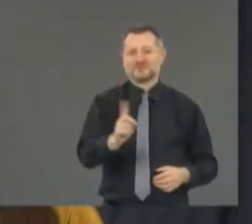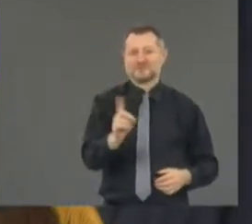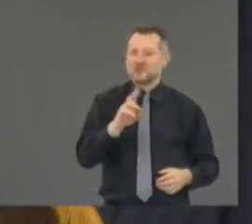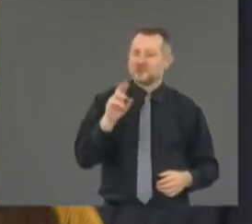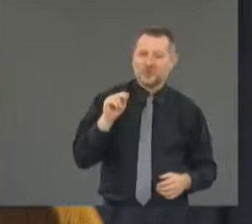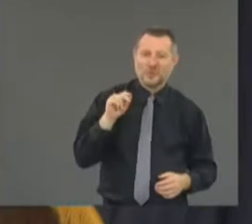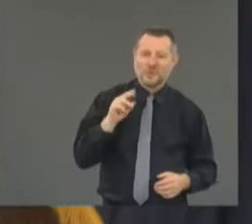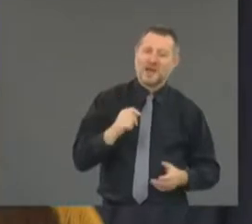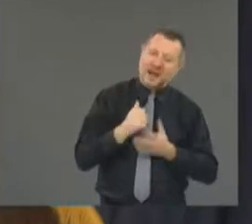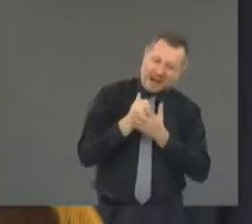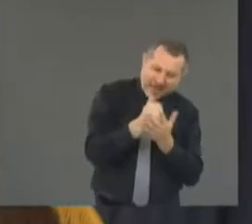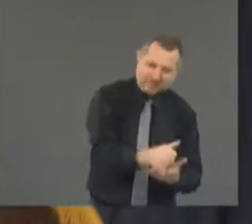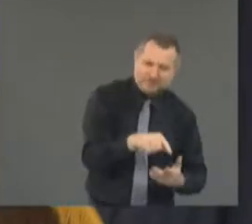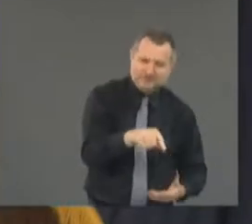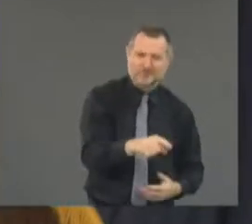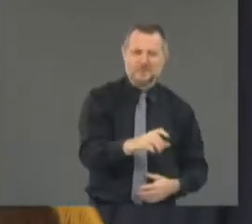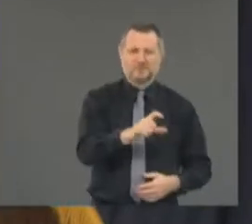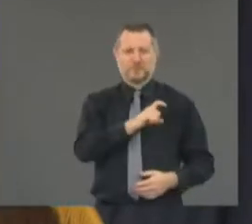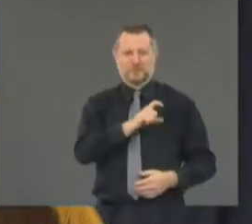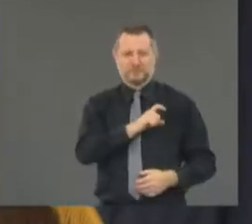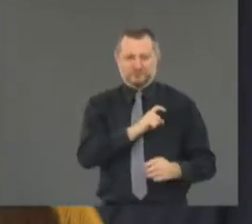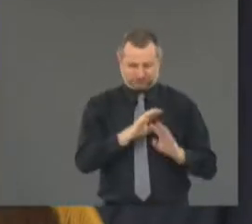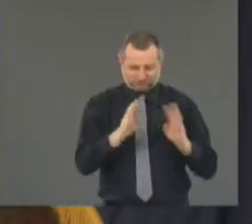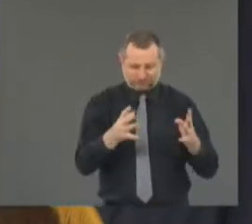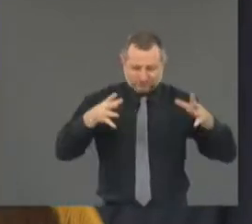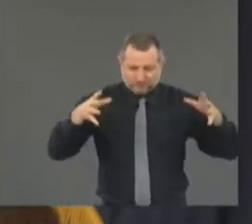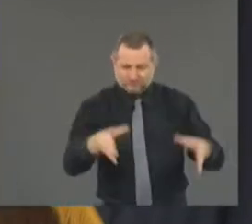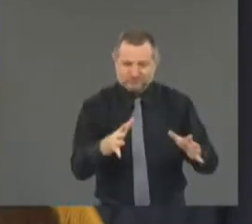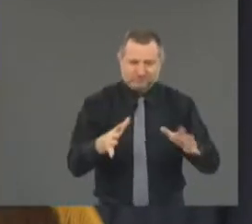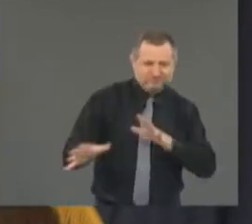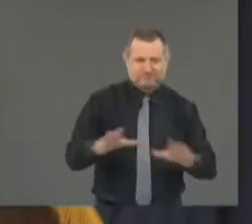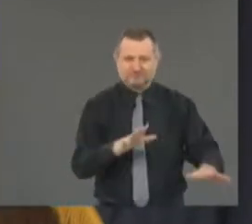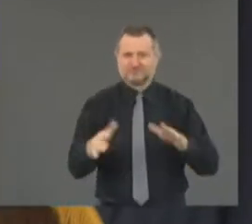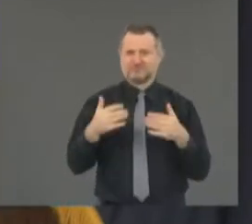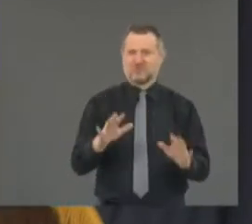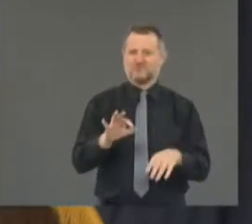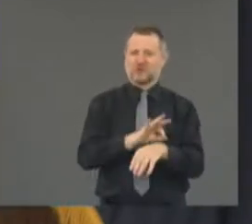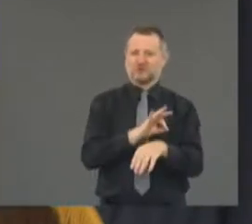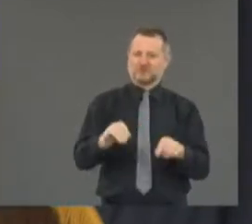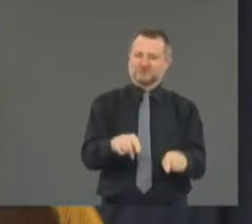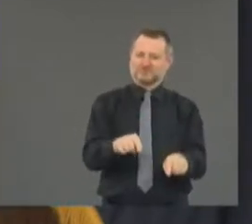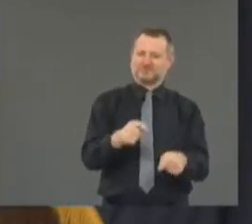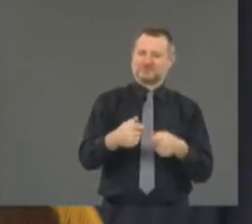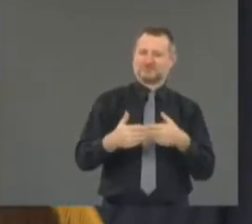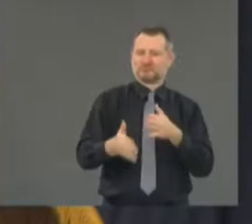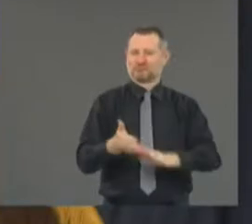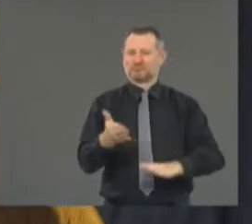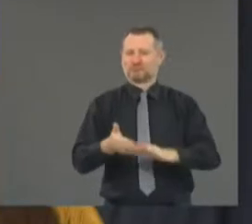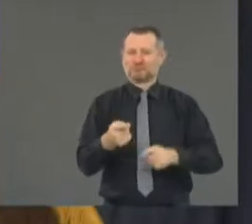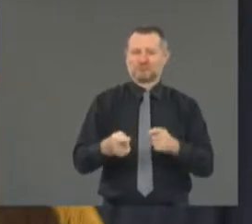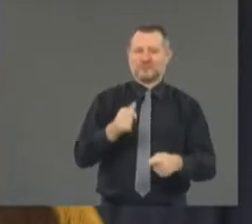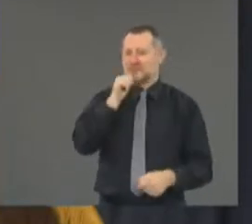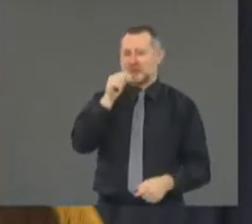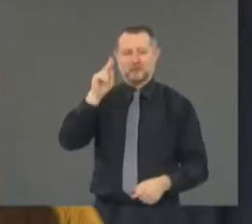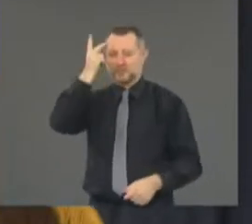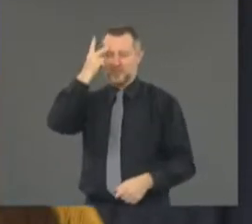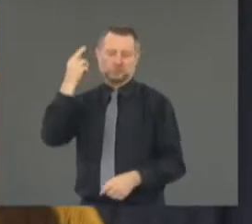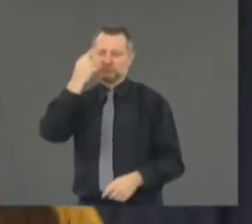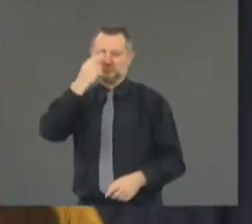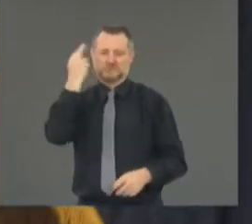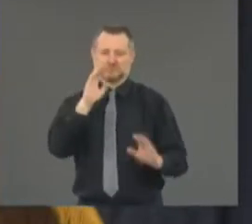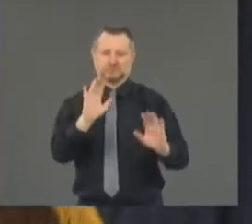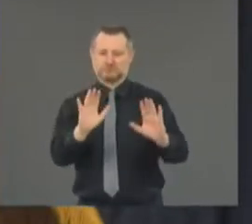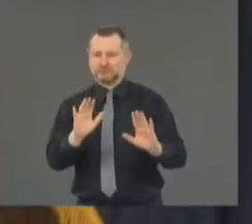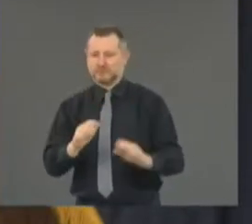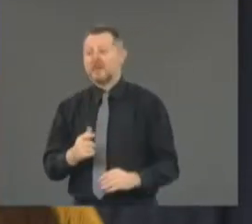police function in New York City. Uh, so that's, those are not political purposes, but we did not send